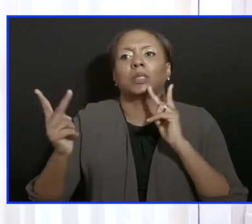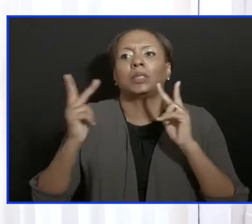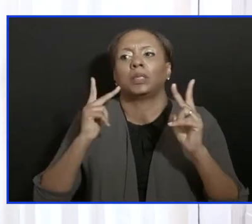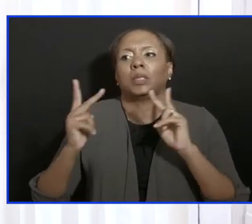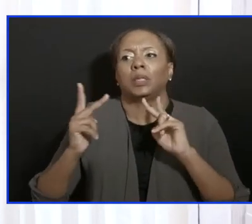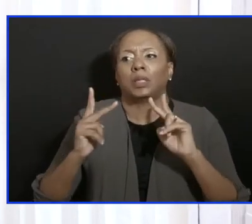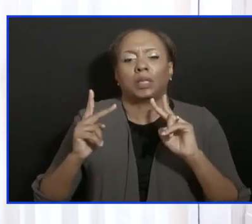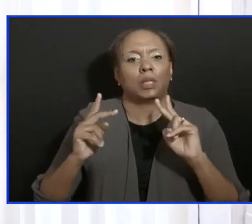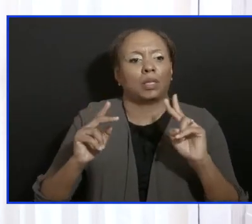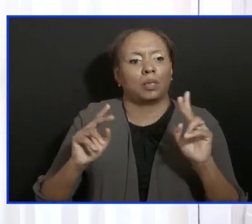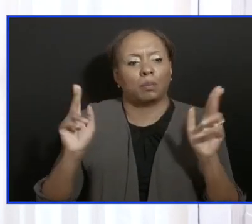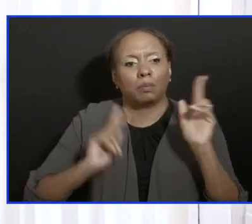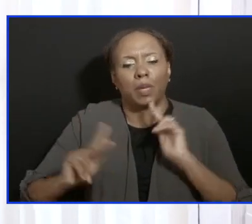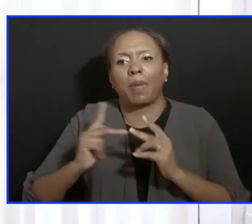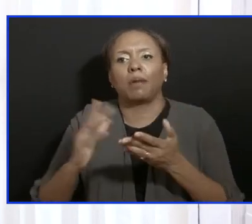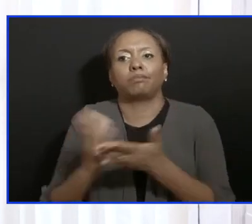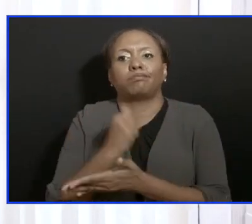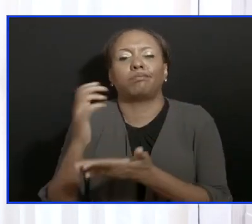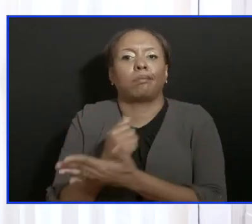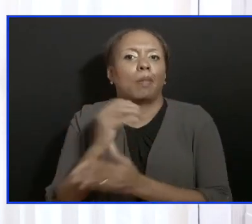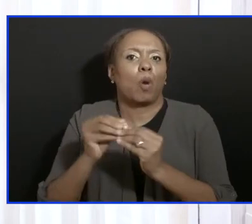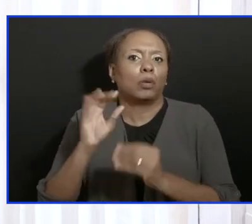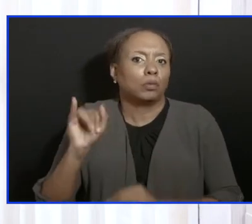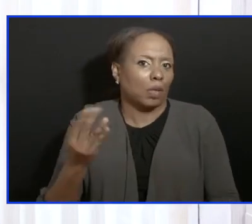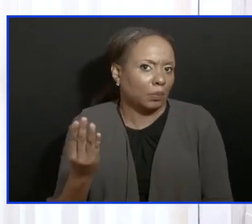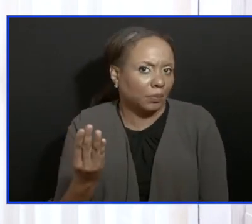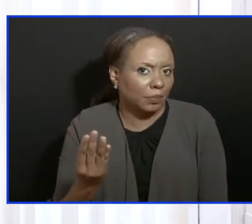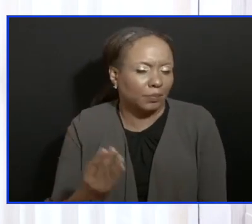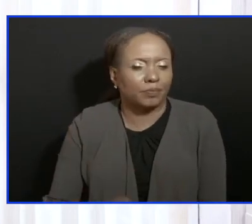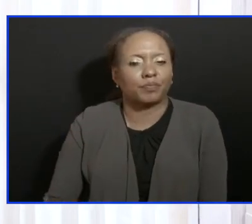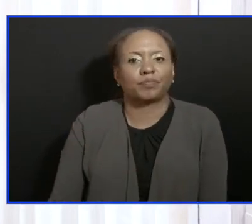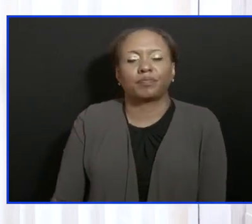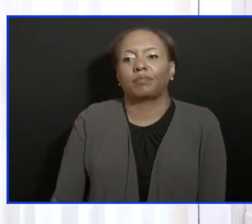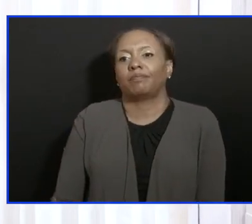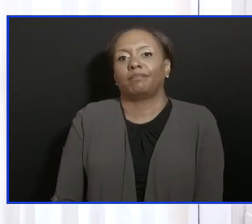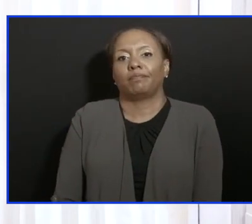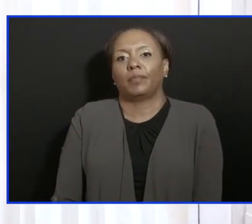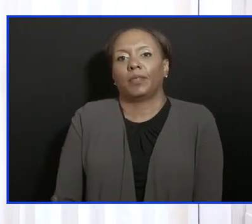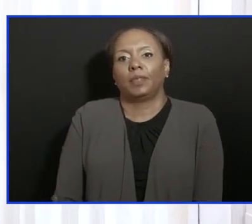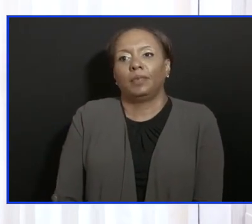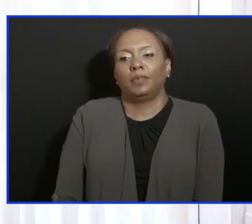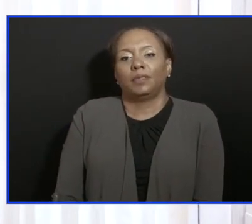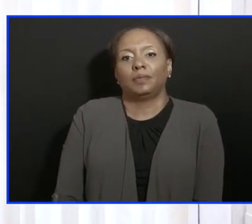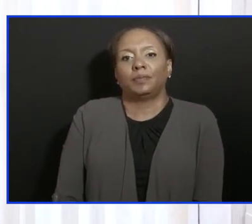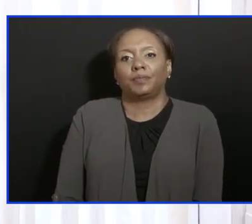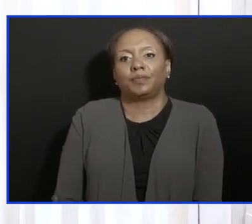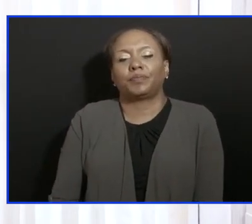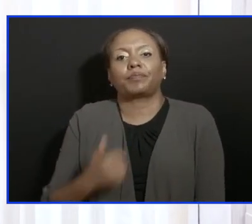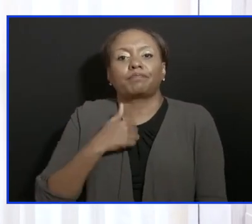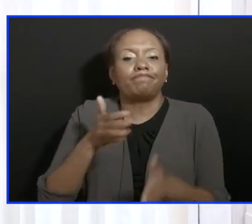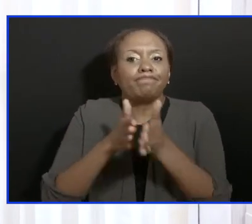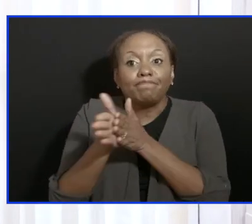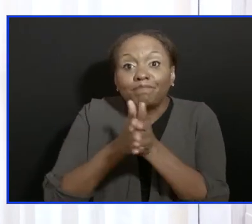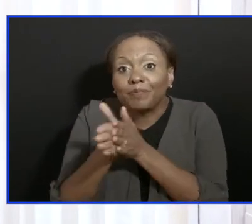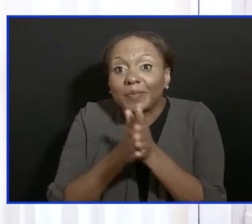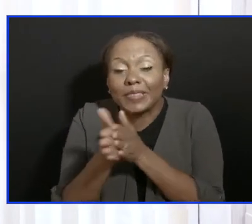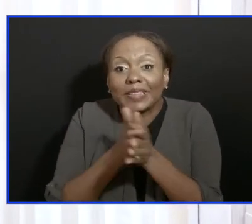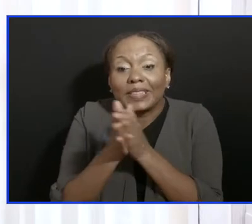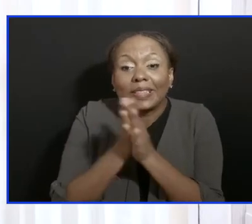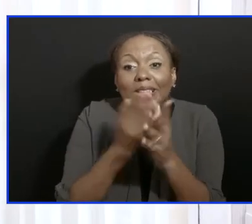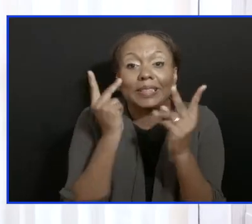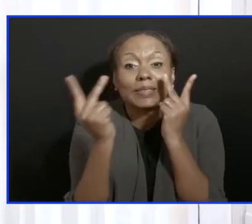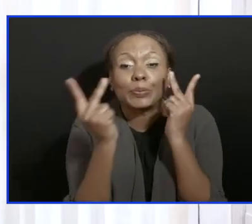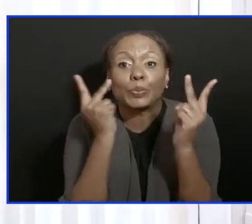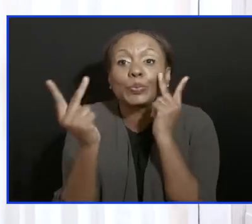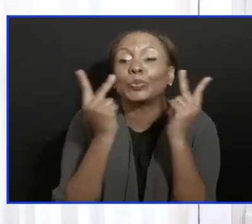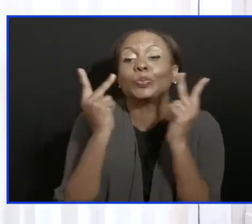started to drop. It will drop even further. So my friends, I look forward over the course of the next few weeks continuing to walk this